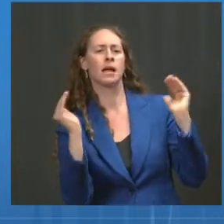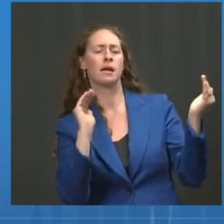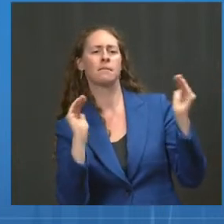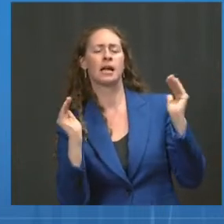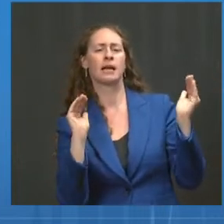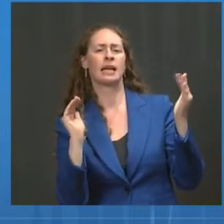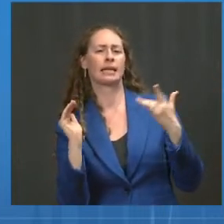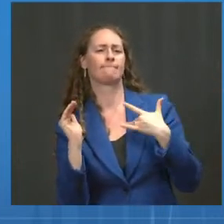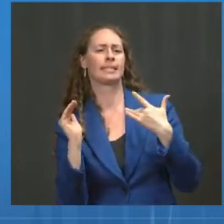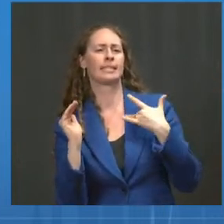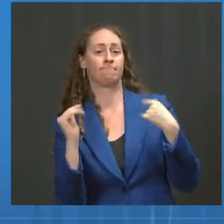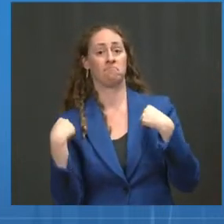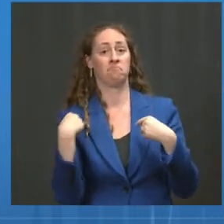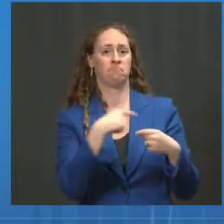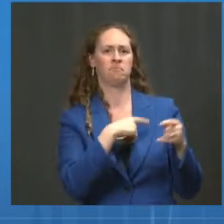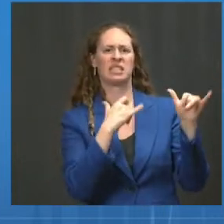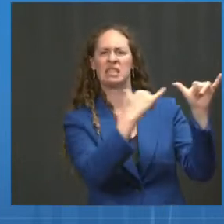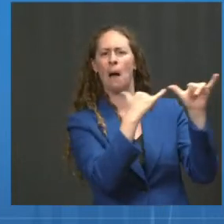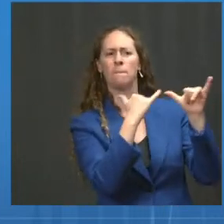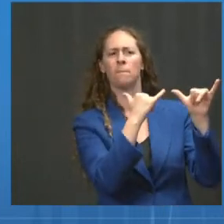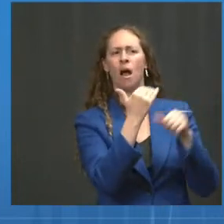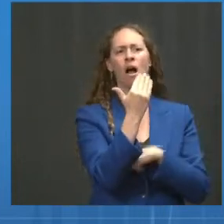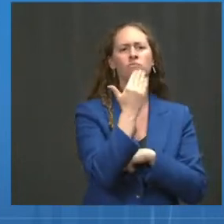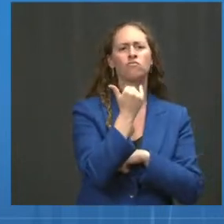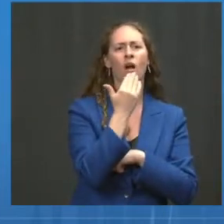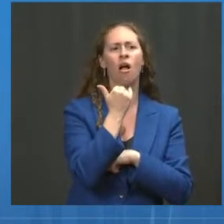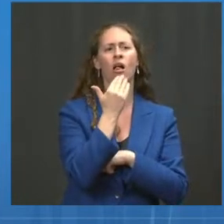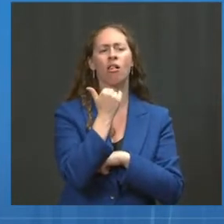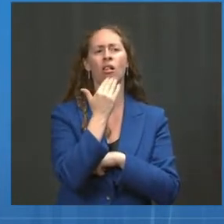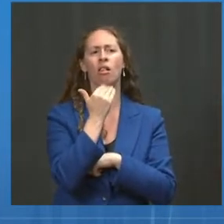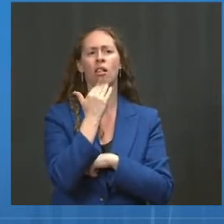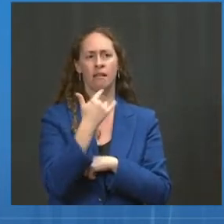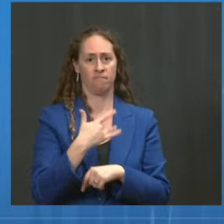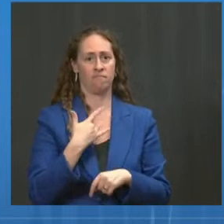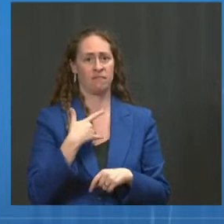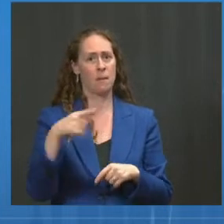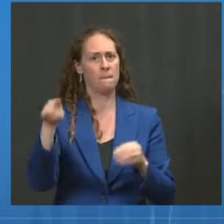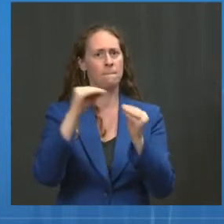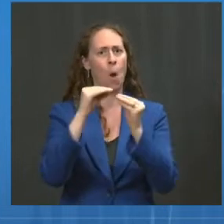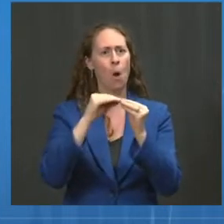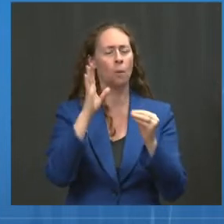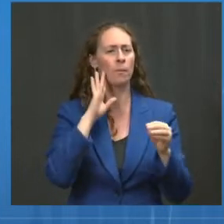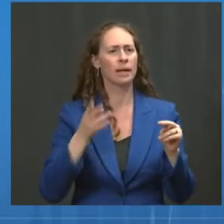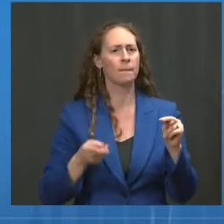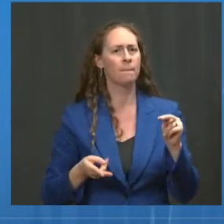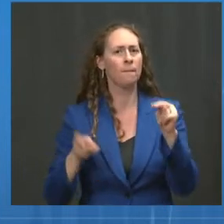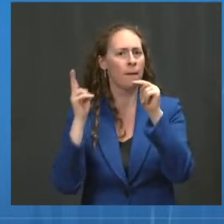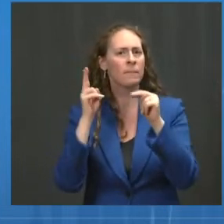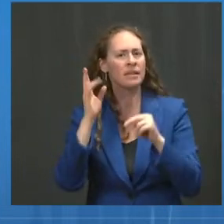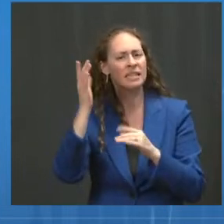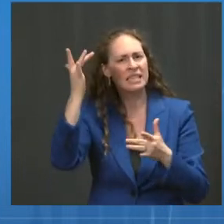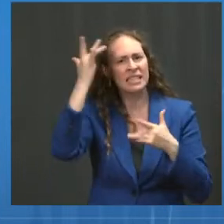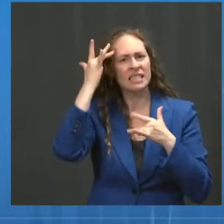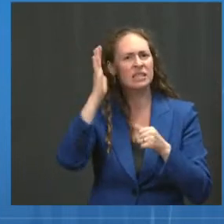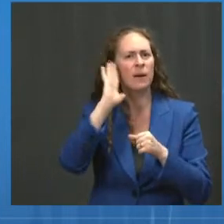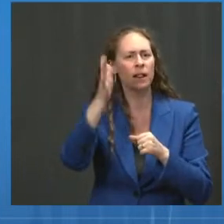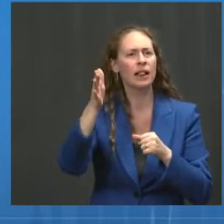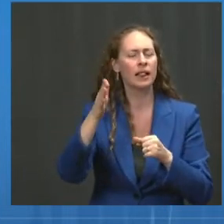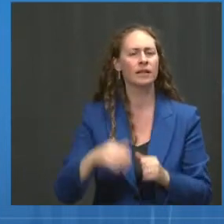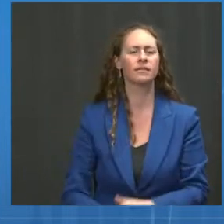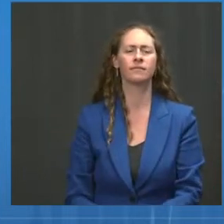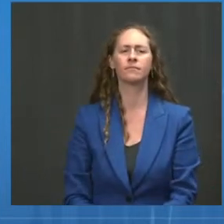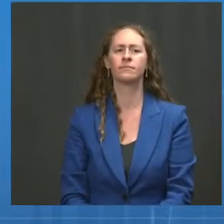is worsening infections over time. Yeah, and Jeff, one other thing. It has been such almost reproducible